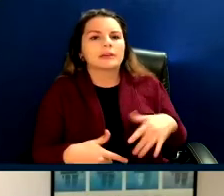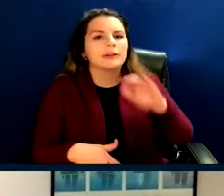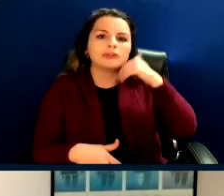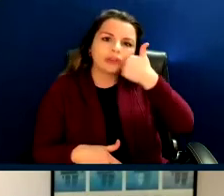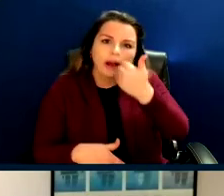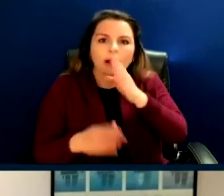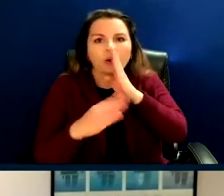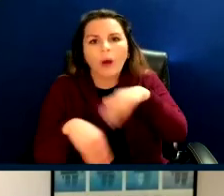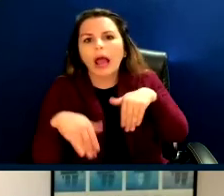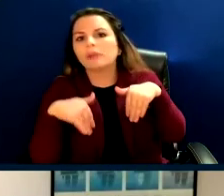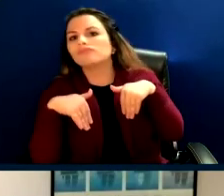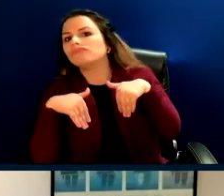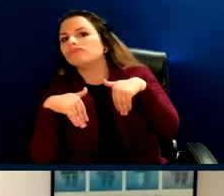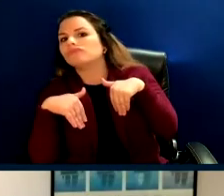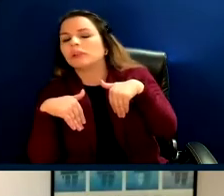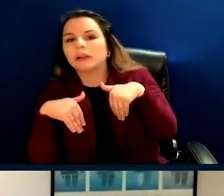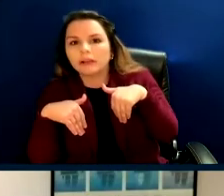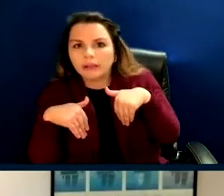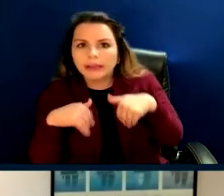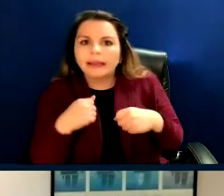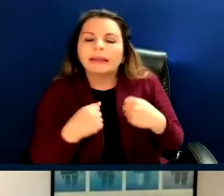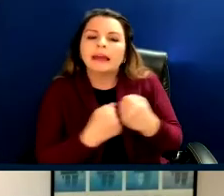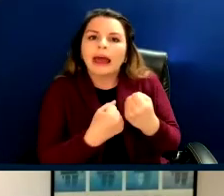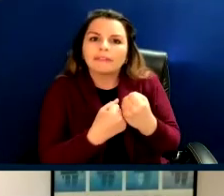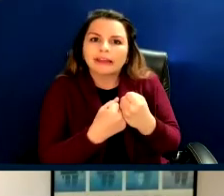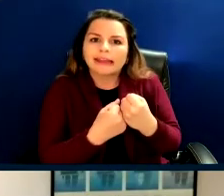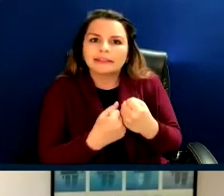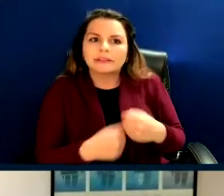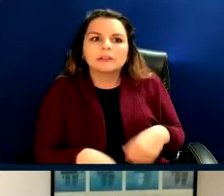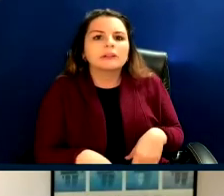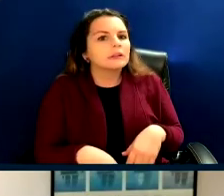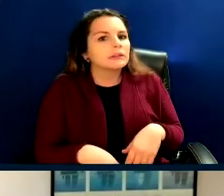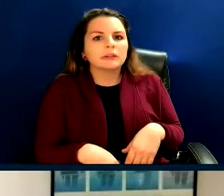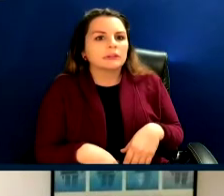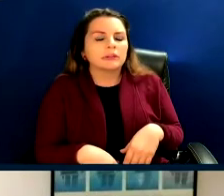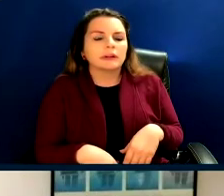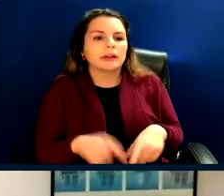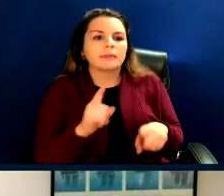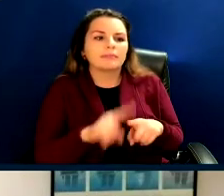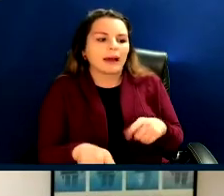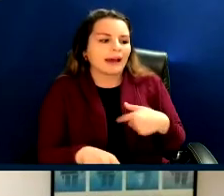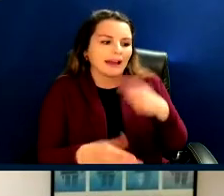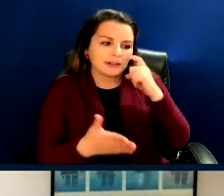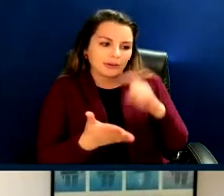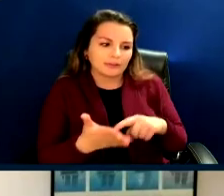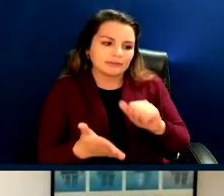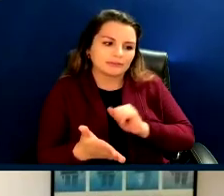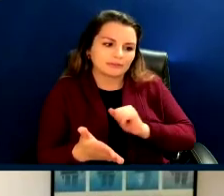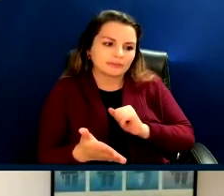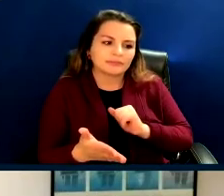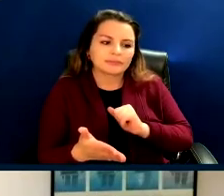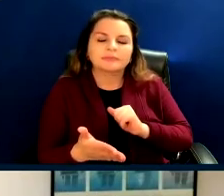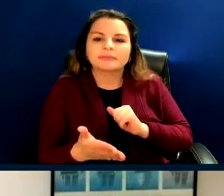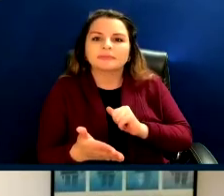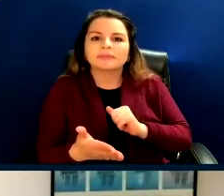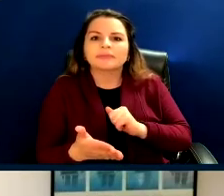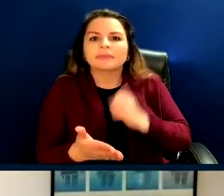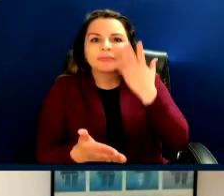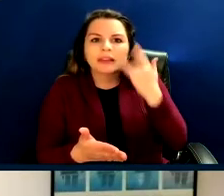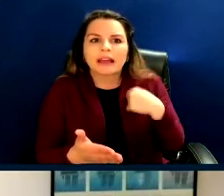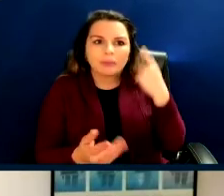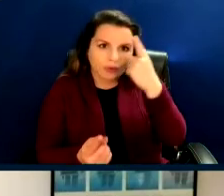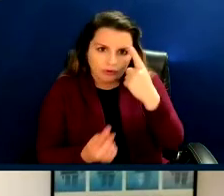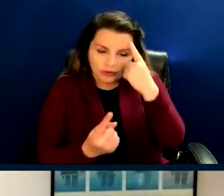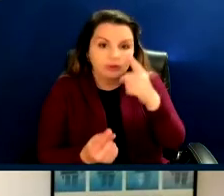advocates, you know, just like I always feel this because I always wonder